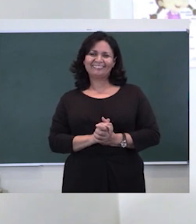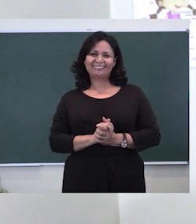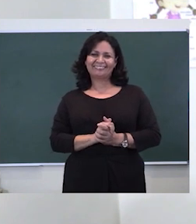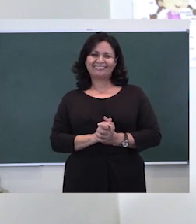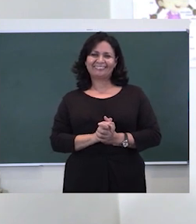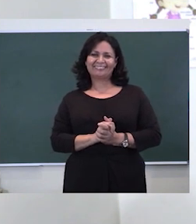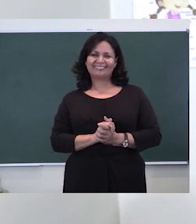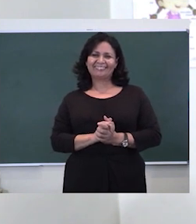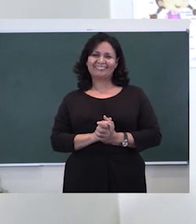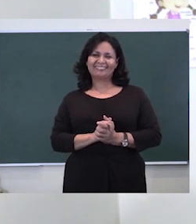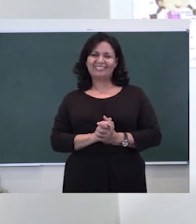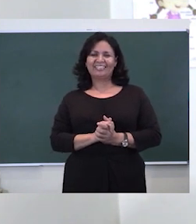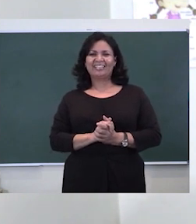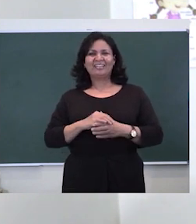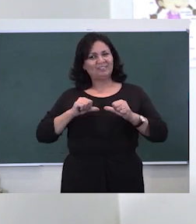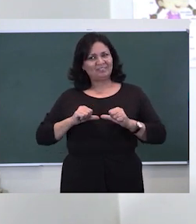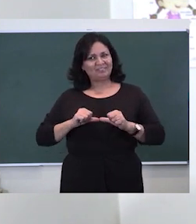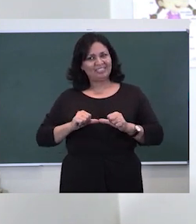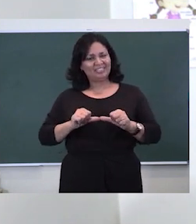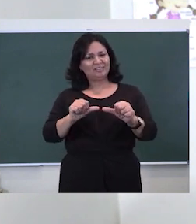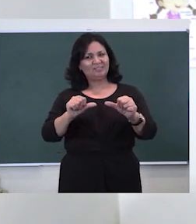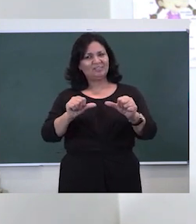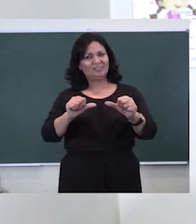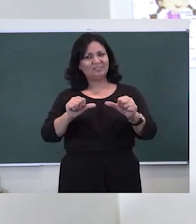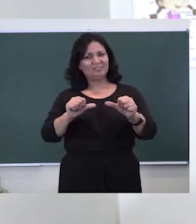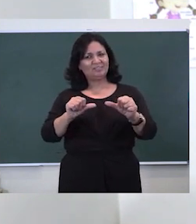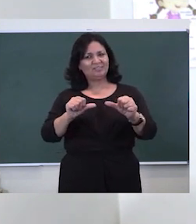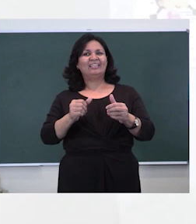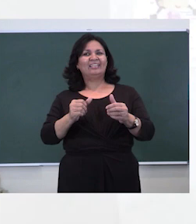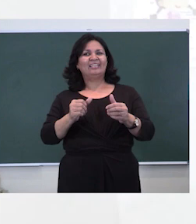Let us now move on to the next exercise.